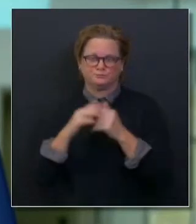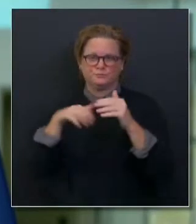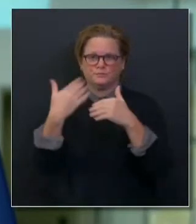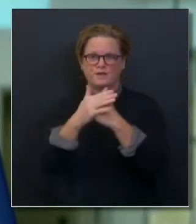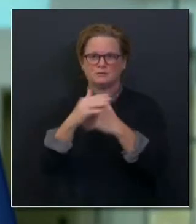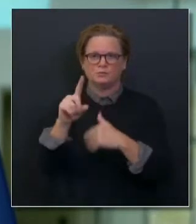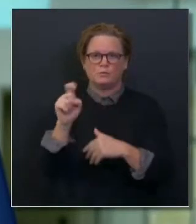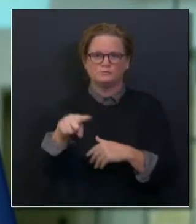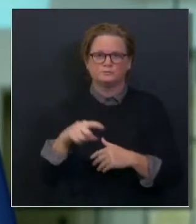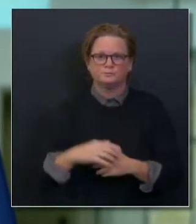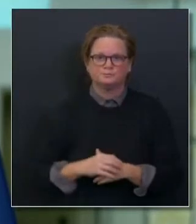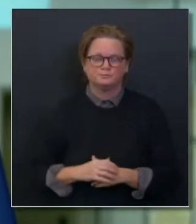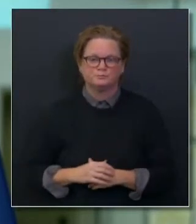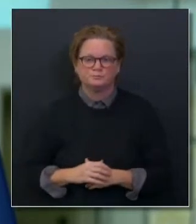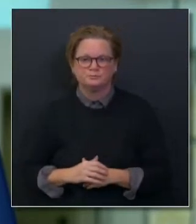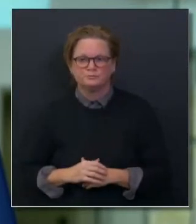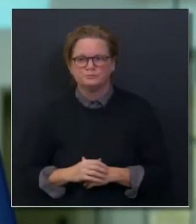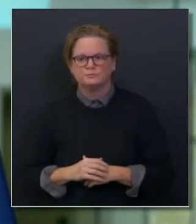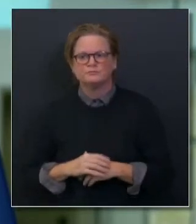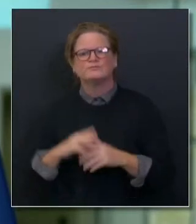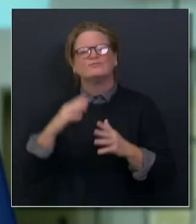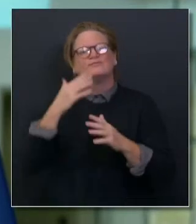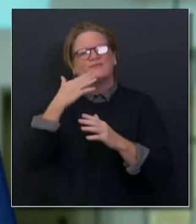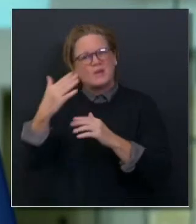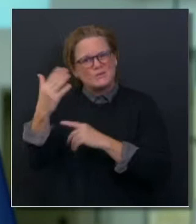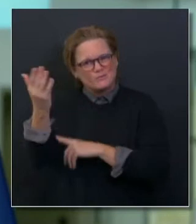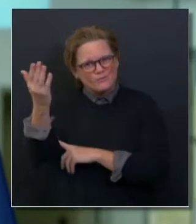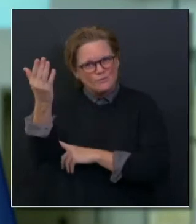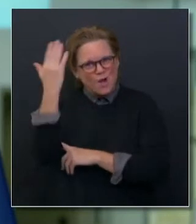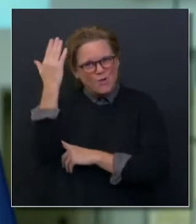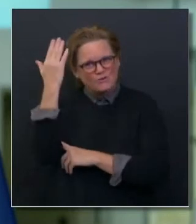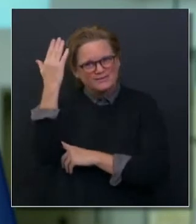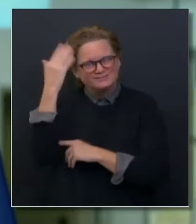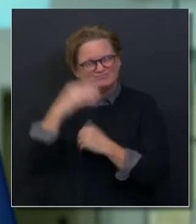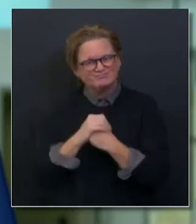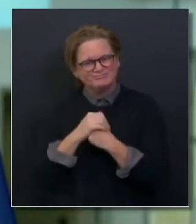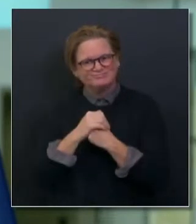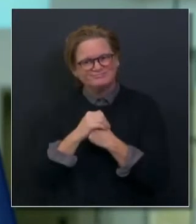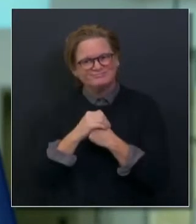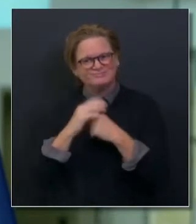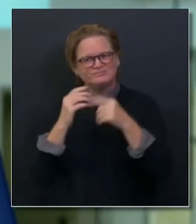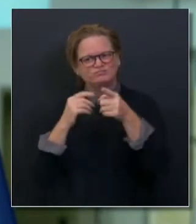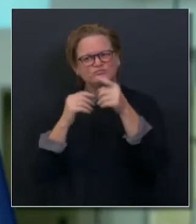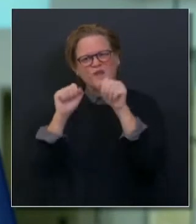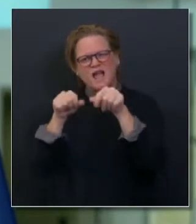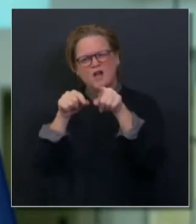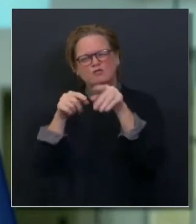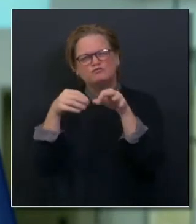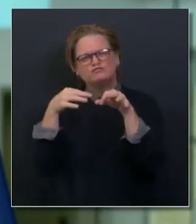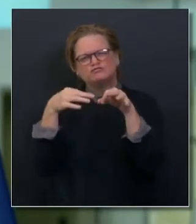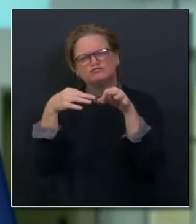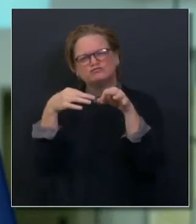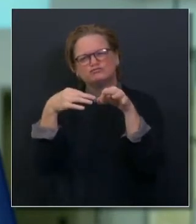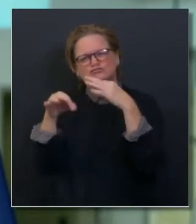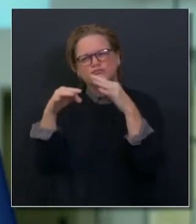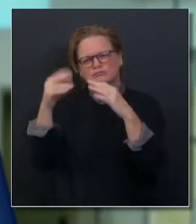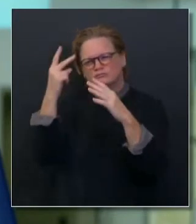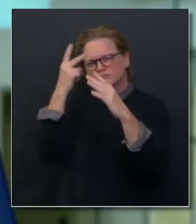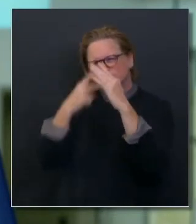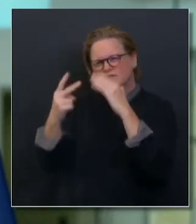Good morning, Governor and Dr. Galley. If you could elaborate a little bit on the projections for ICU capacity,